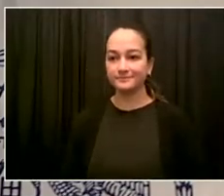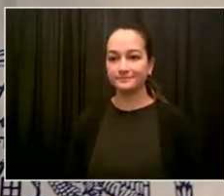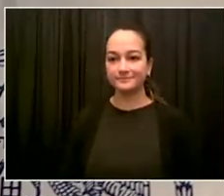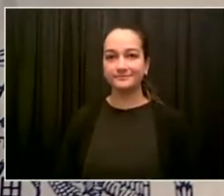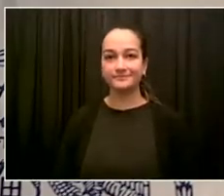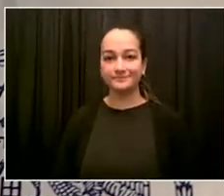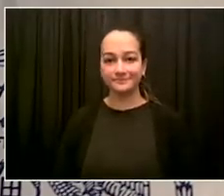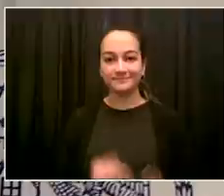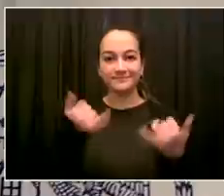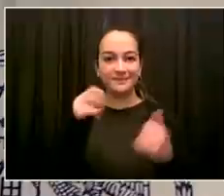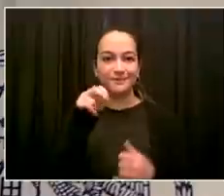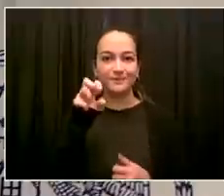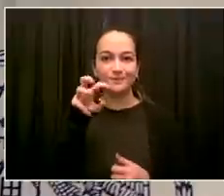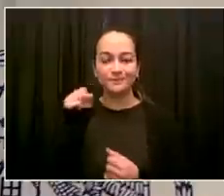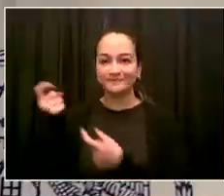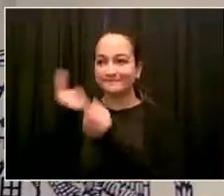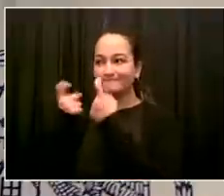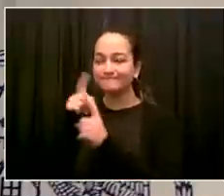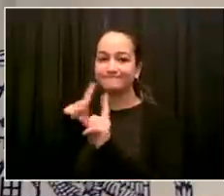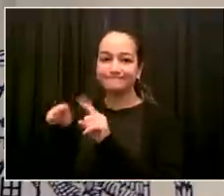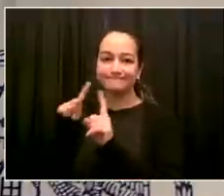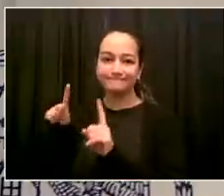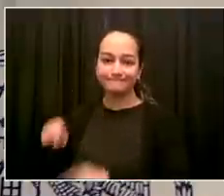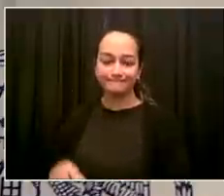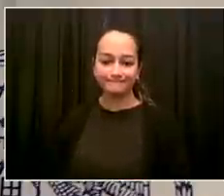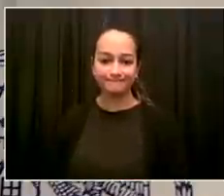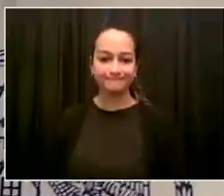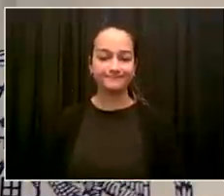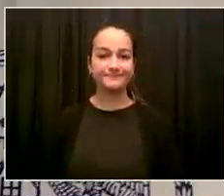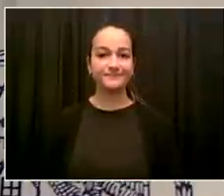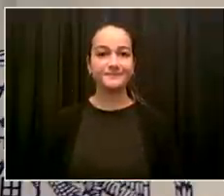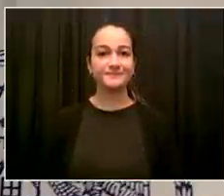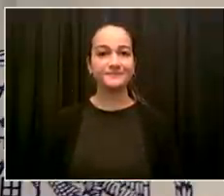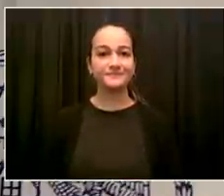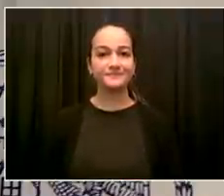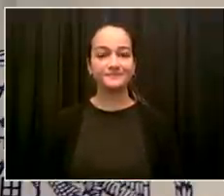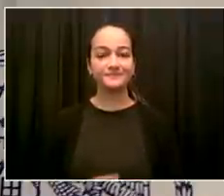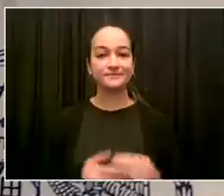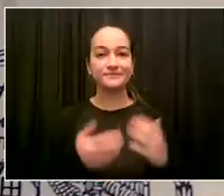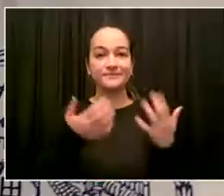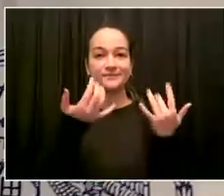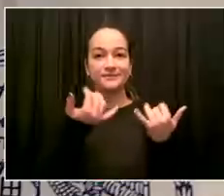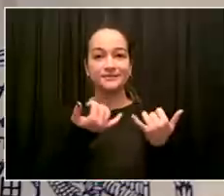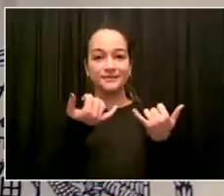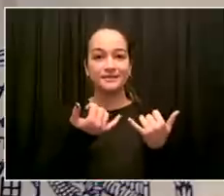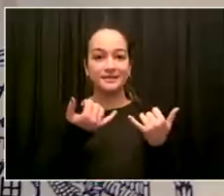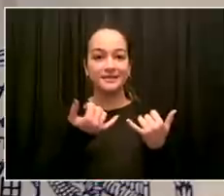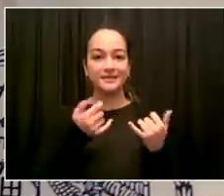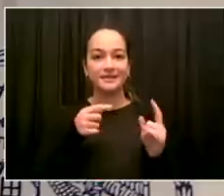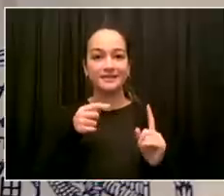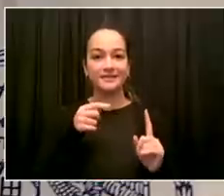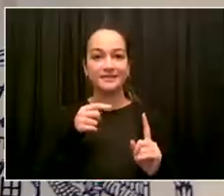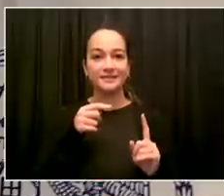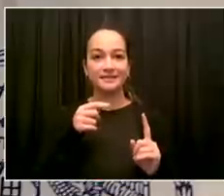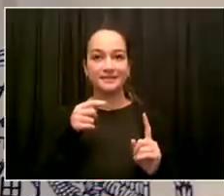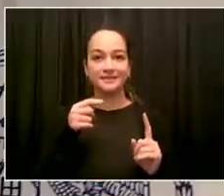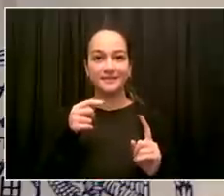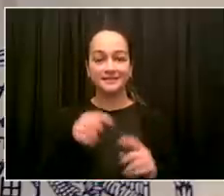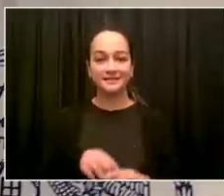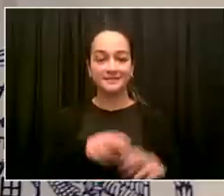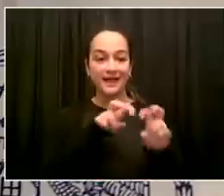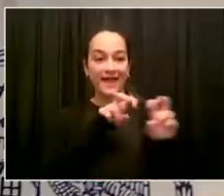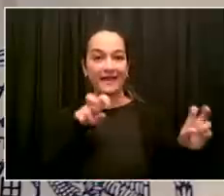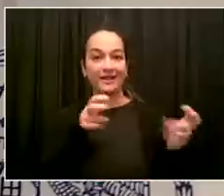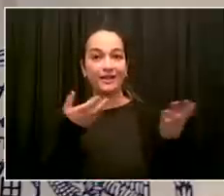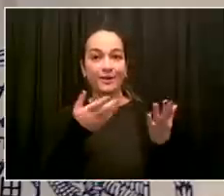of each journalist. Good morning. We will now begin the Q&A. As a reminder, we are joined by